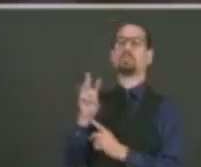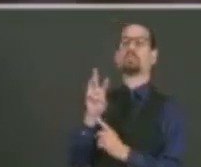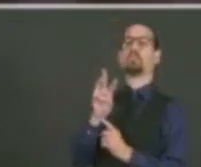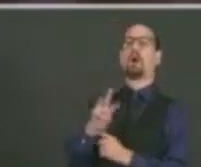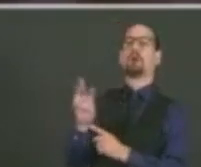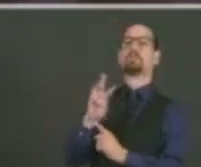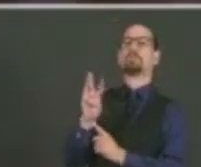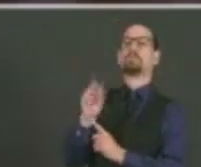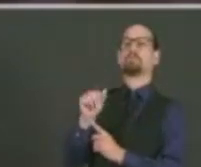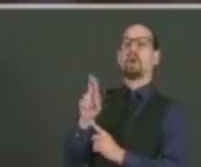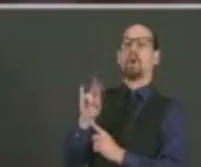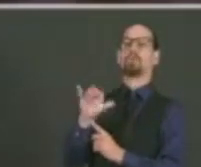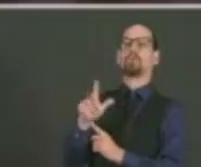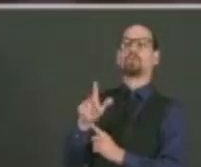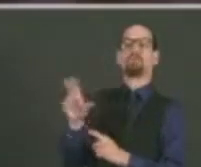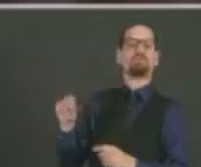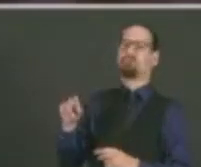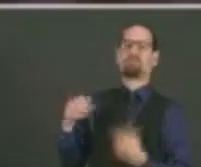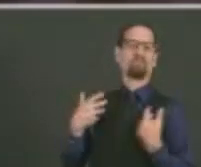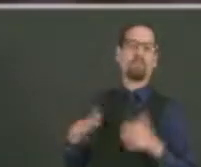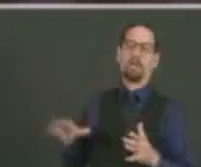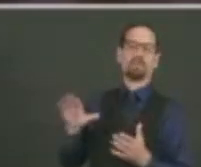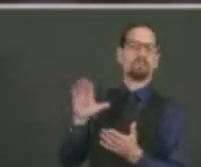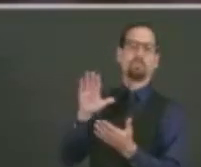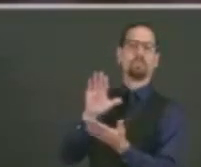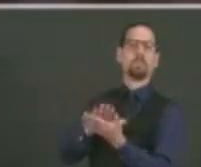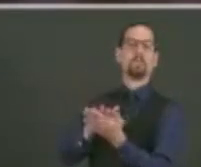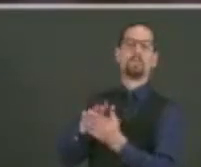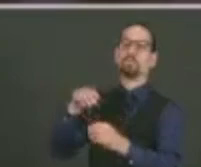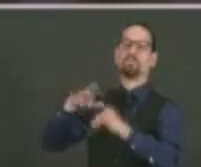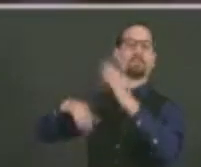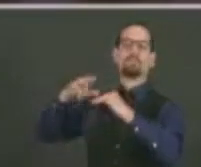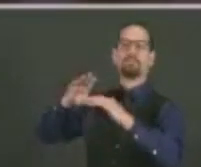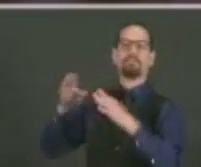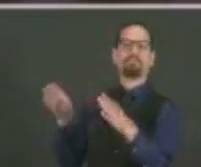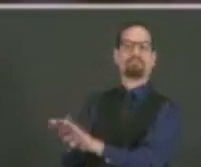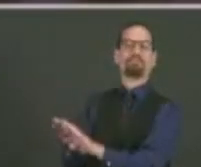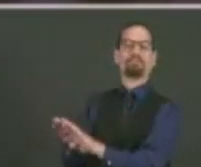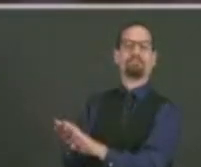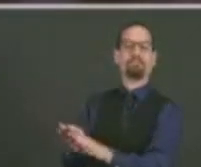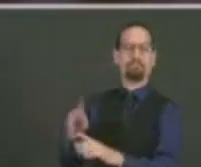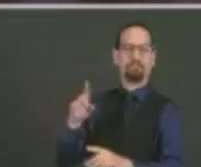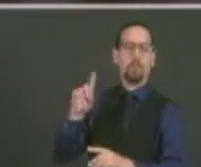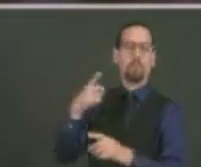other places who just threw in the towel. But mostly, they're trying.